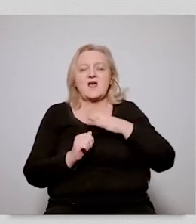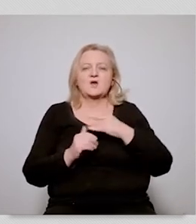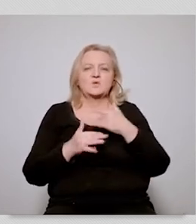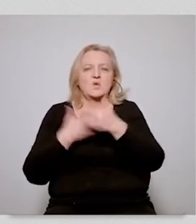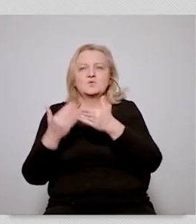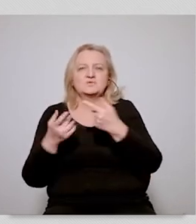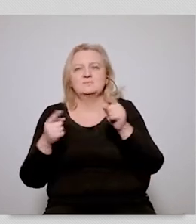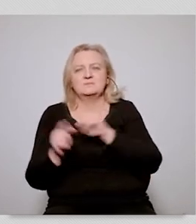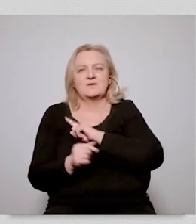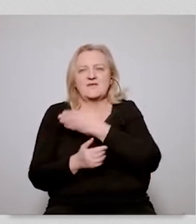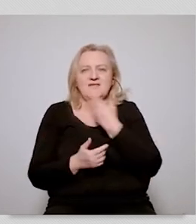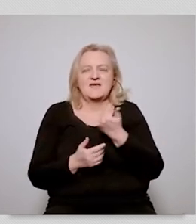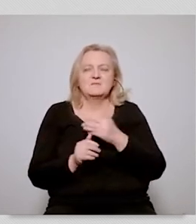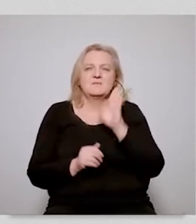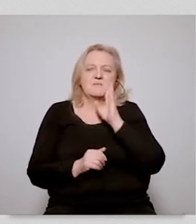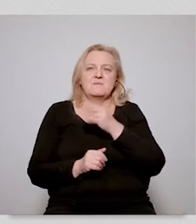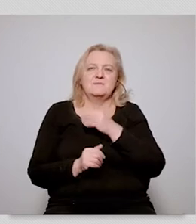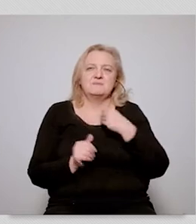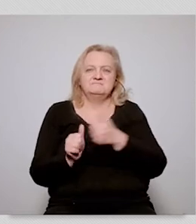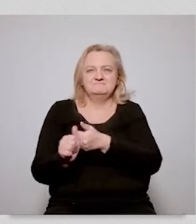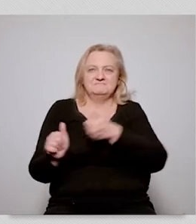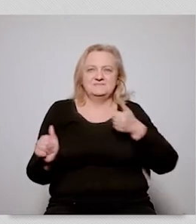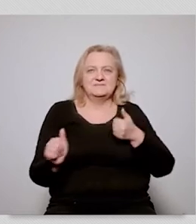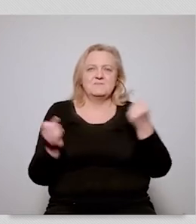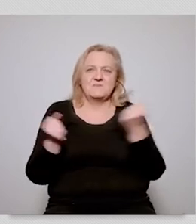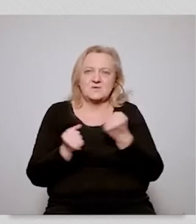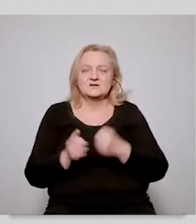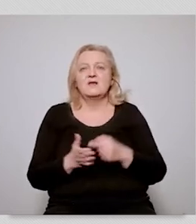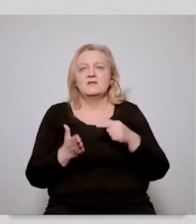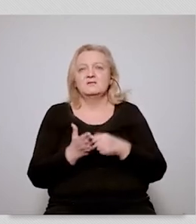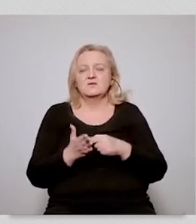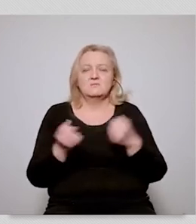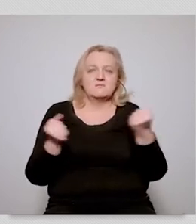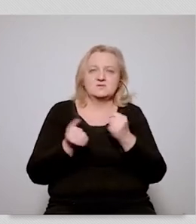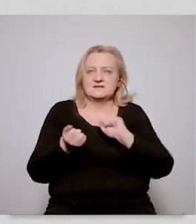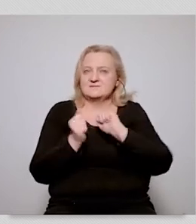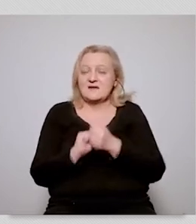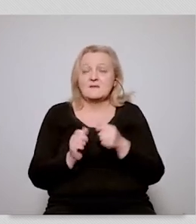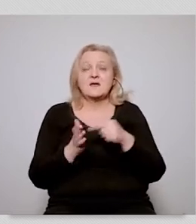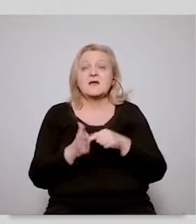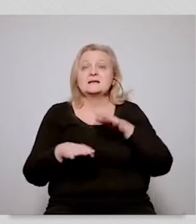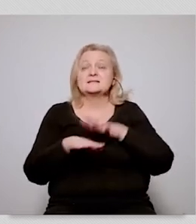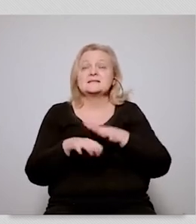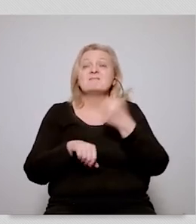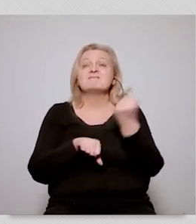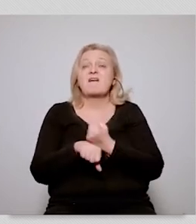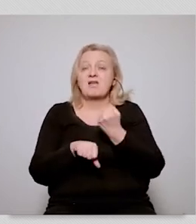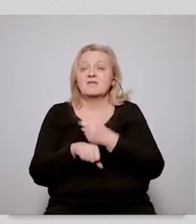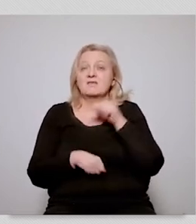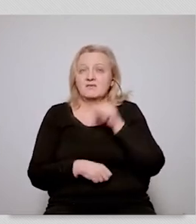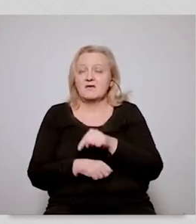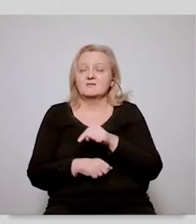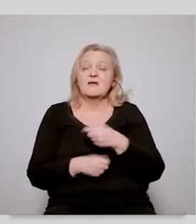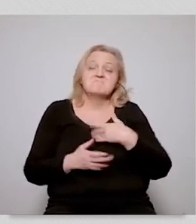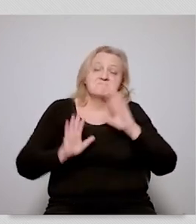charge of the supply chain, we are going to be subcontractors.